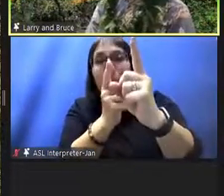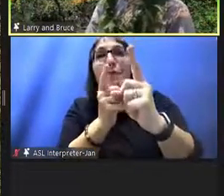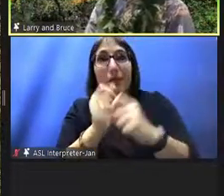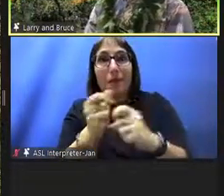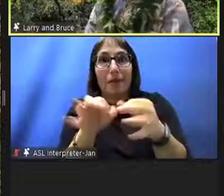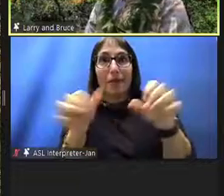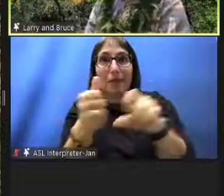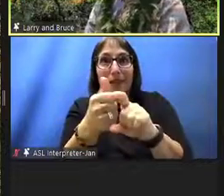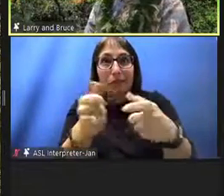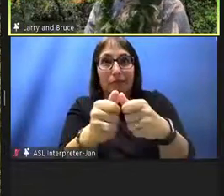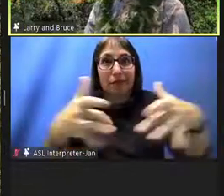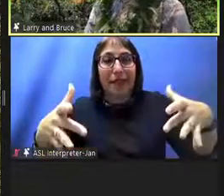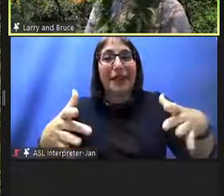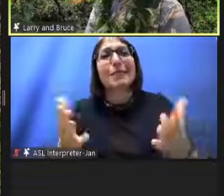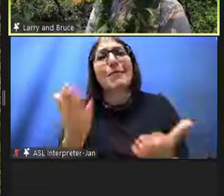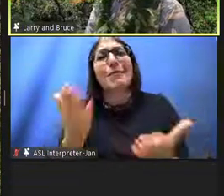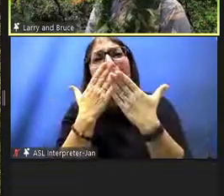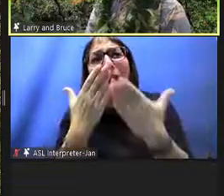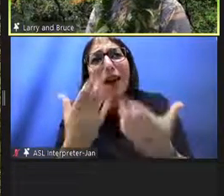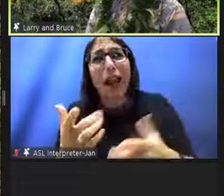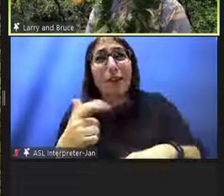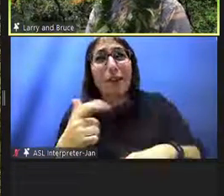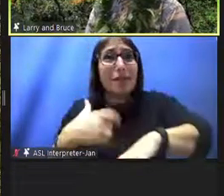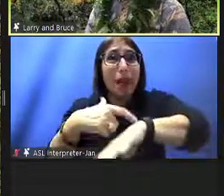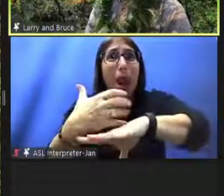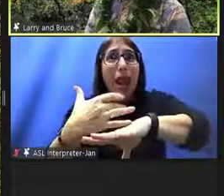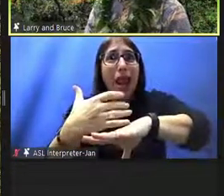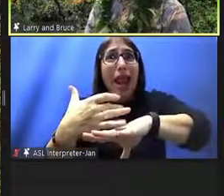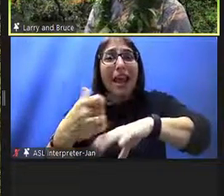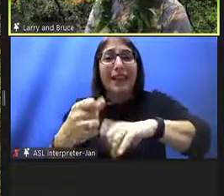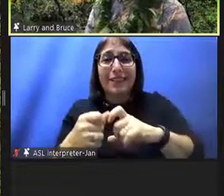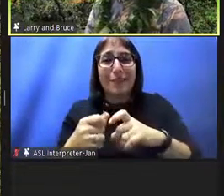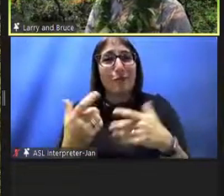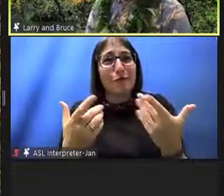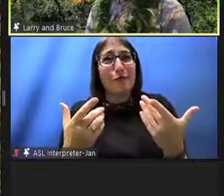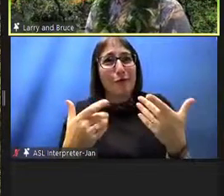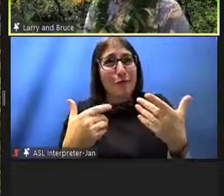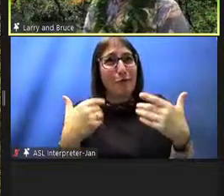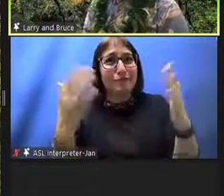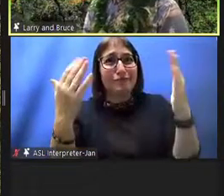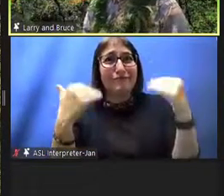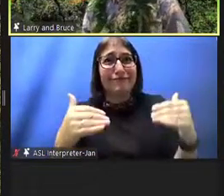mahalo i know our time is moving on so we can move on to the next